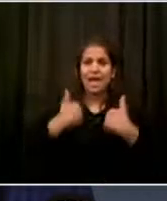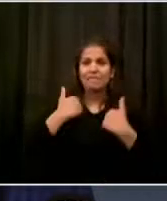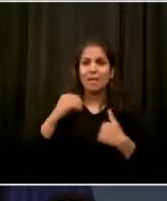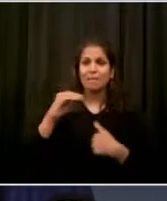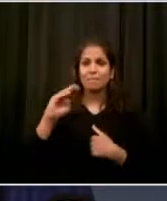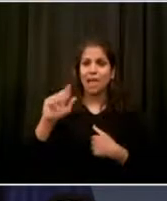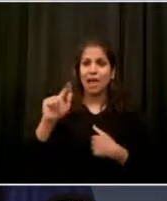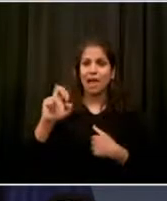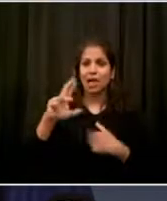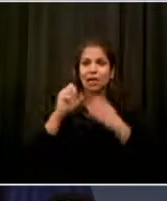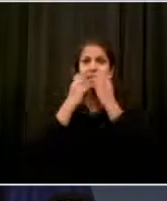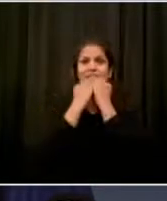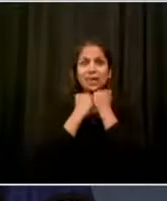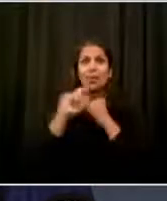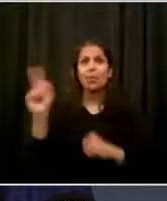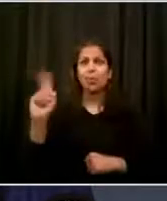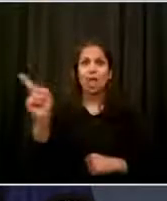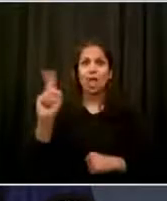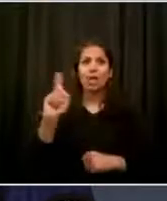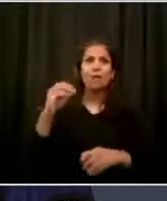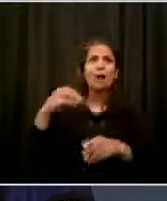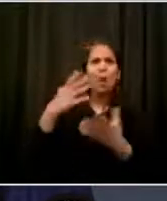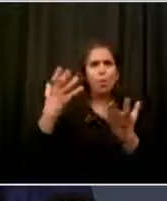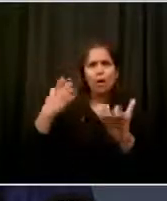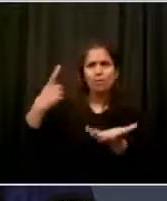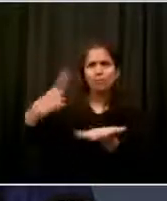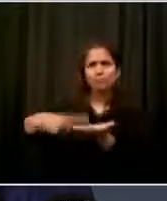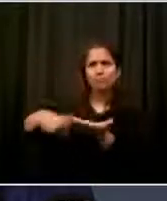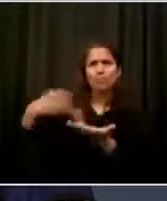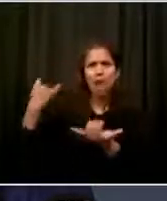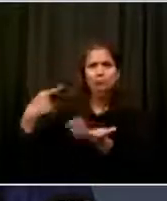And with that I turn to Ayesha Sekou.